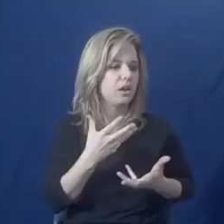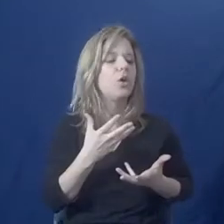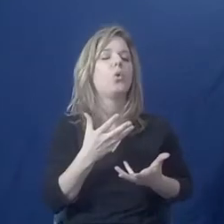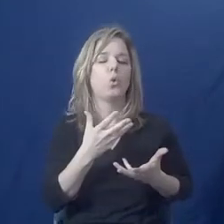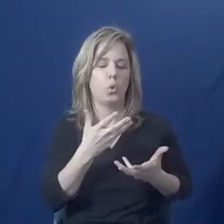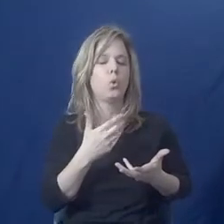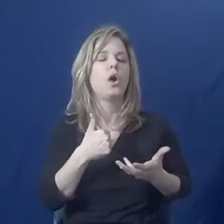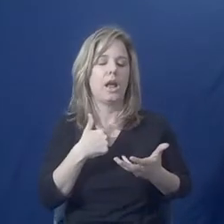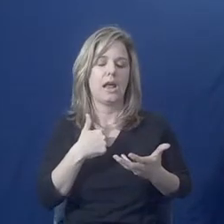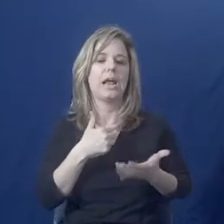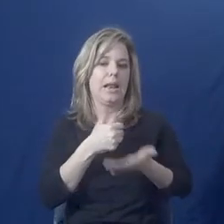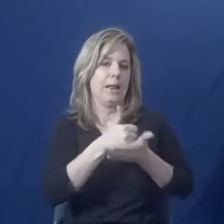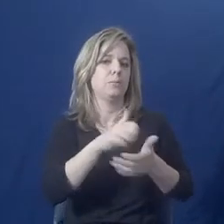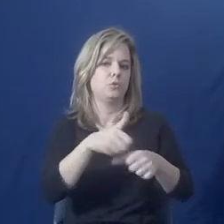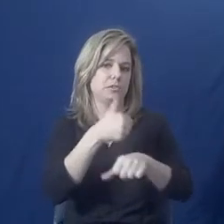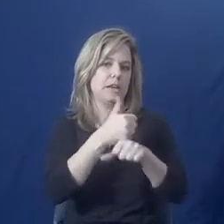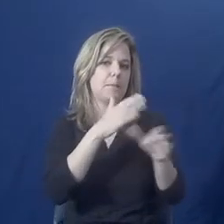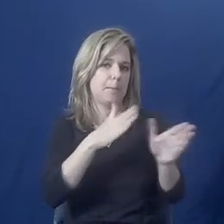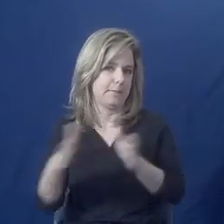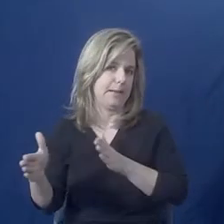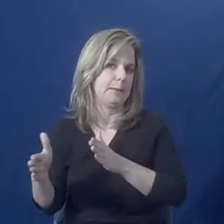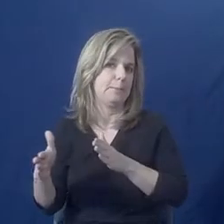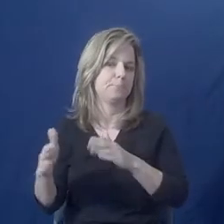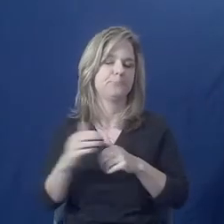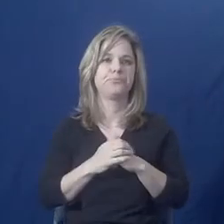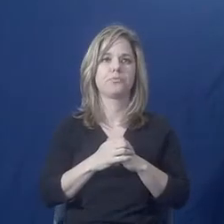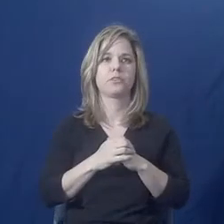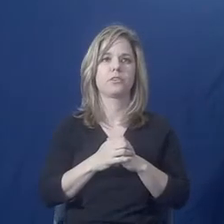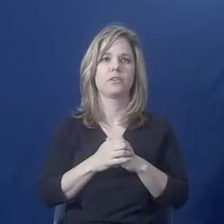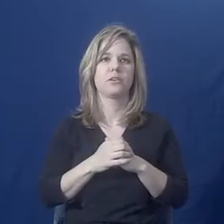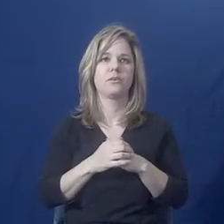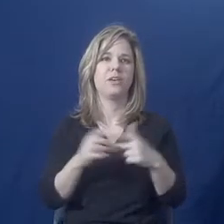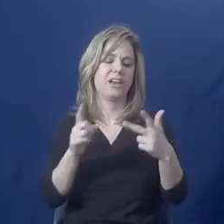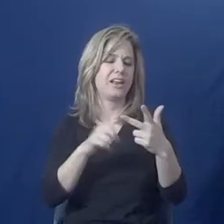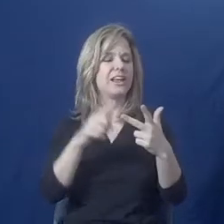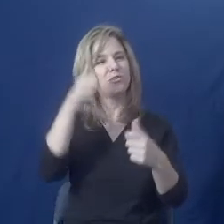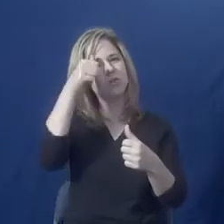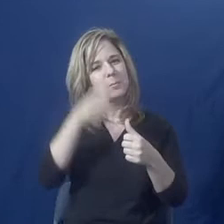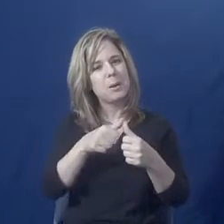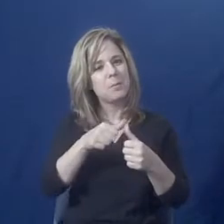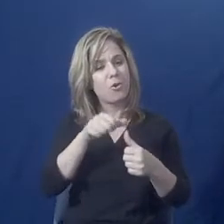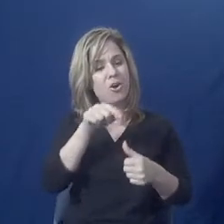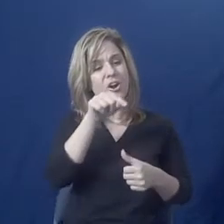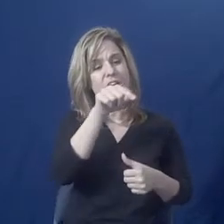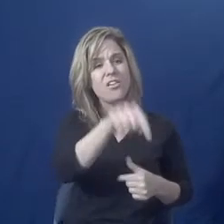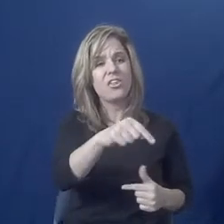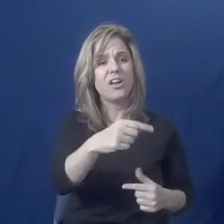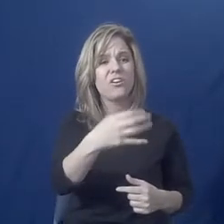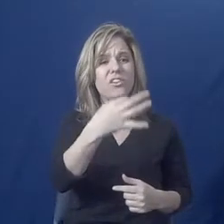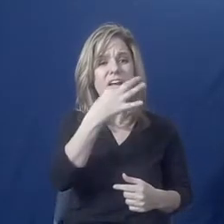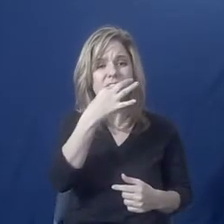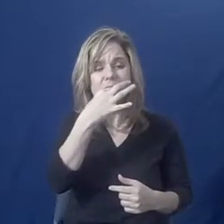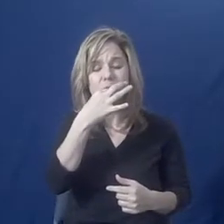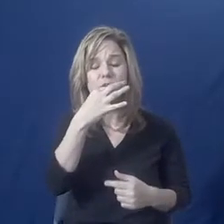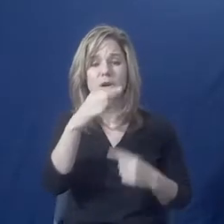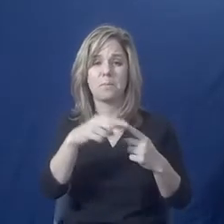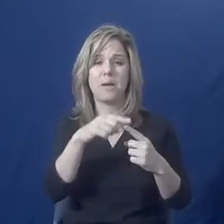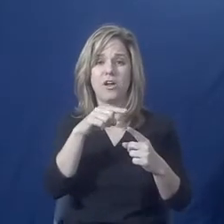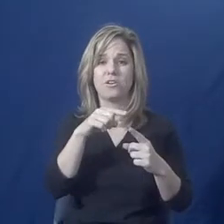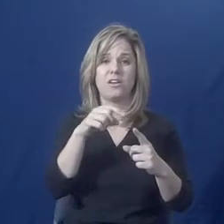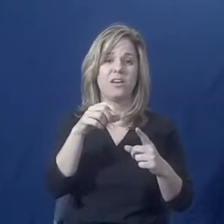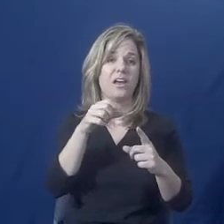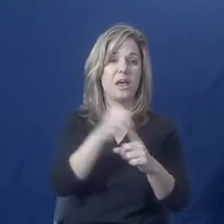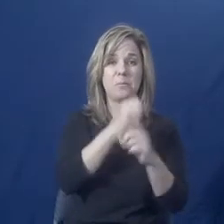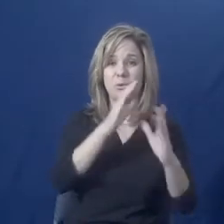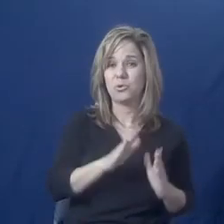person make a plan. And again, the survivor is the expert of the perpetrator's behavior and their own